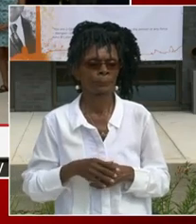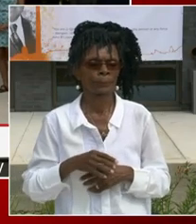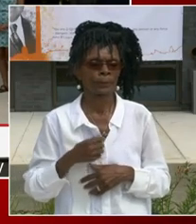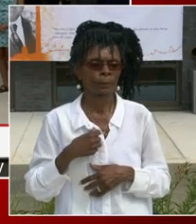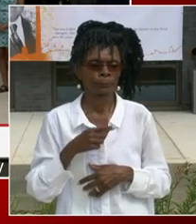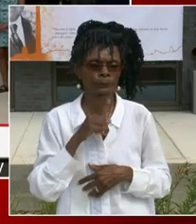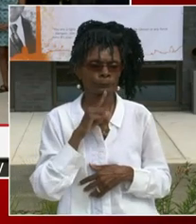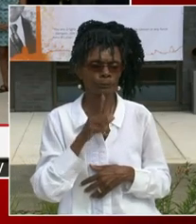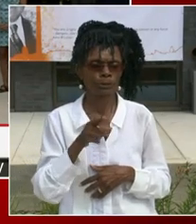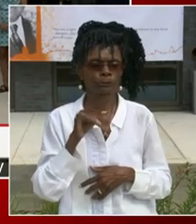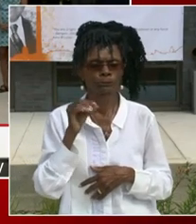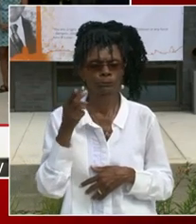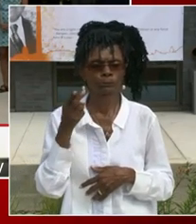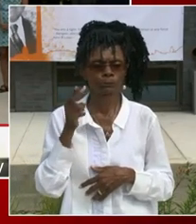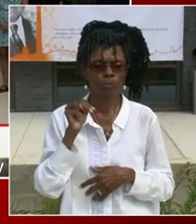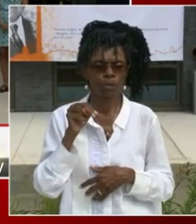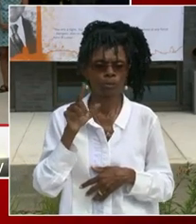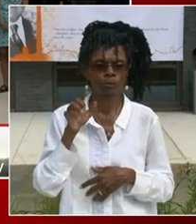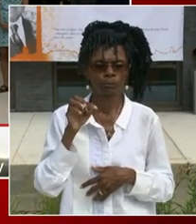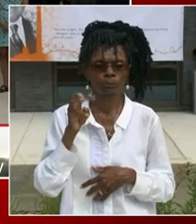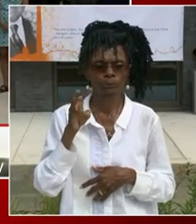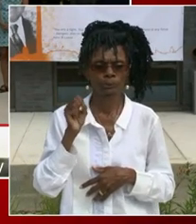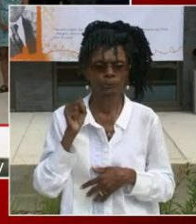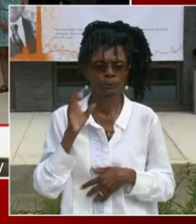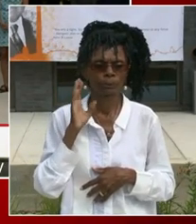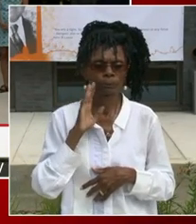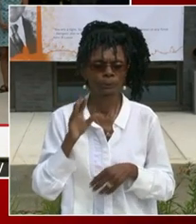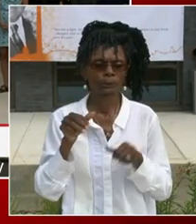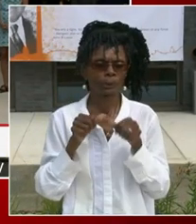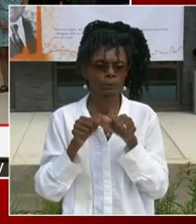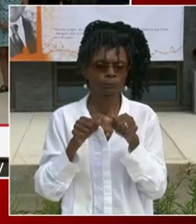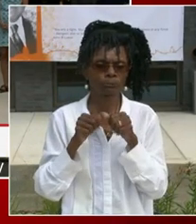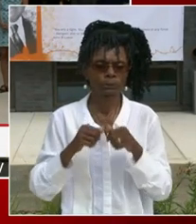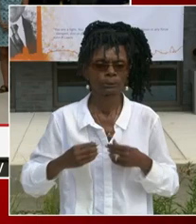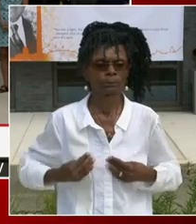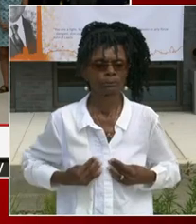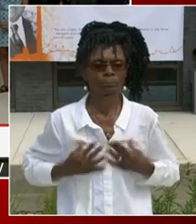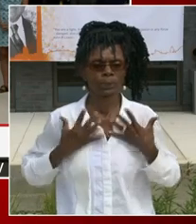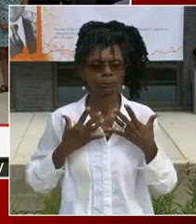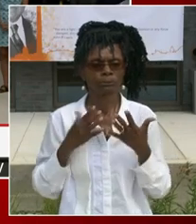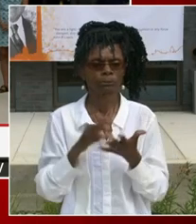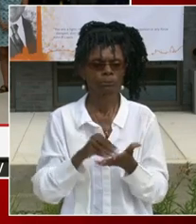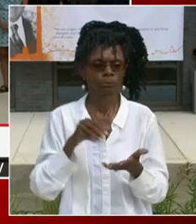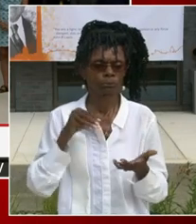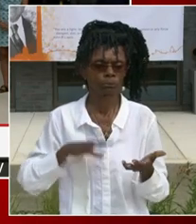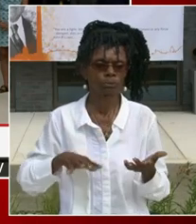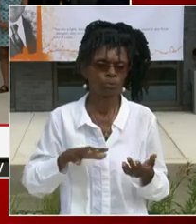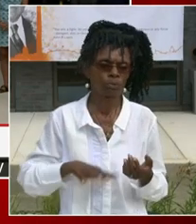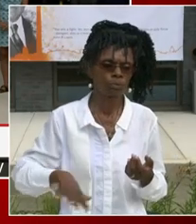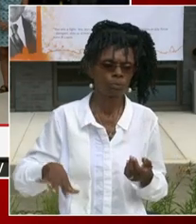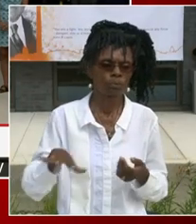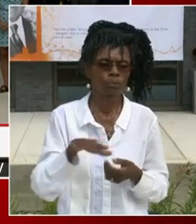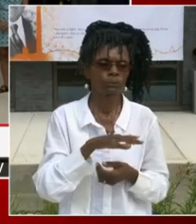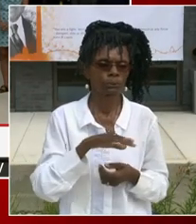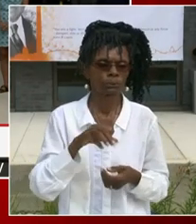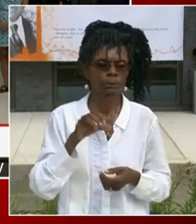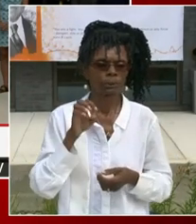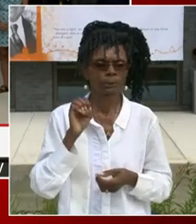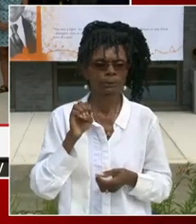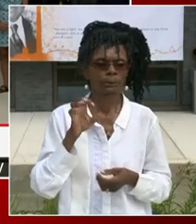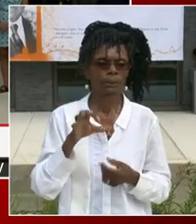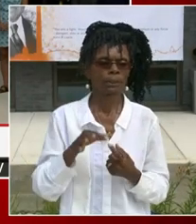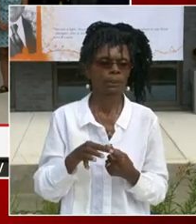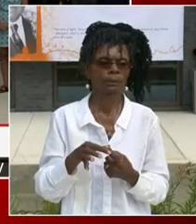of students right here in Washington, especially the 350 boys and girls who will call